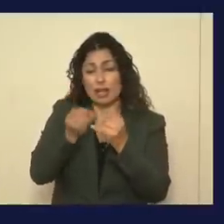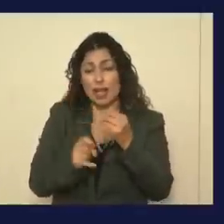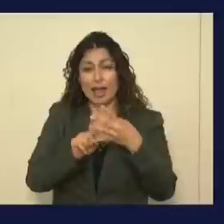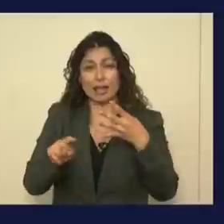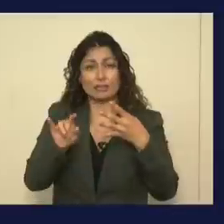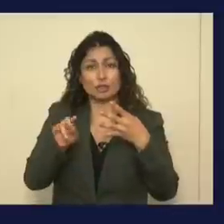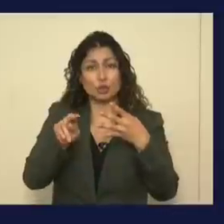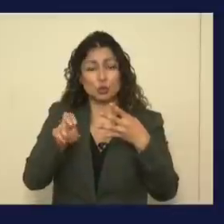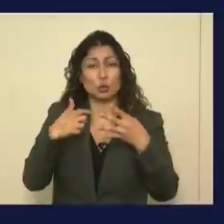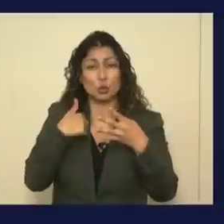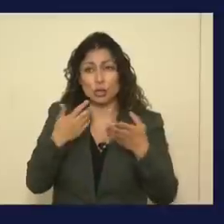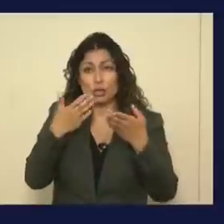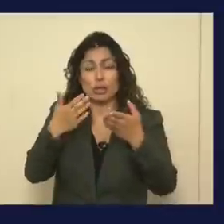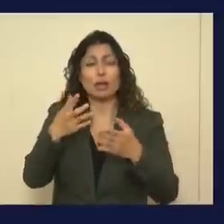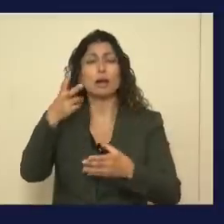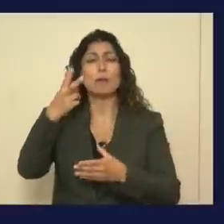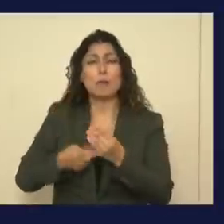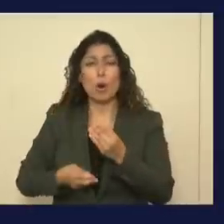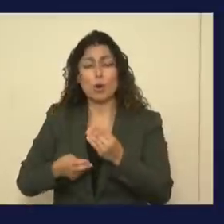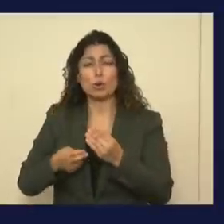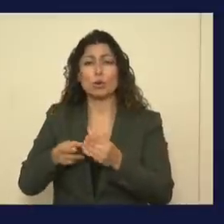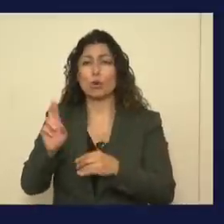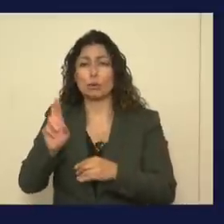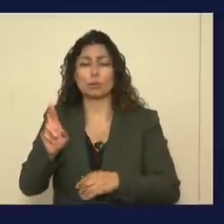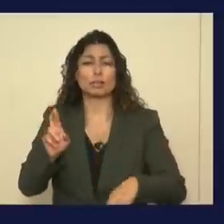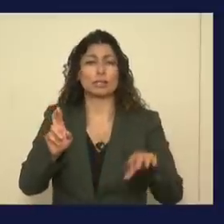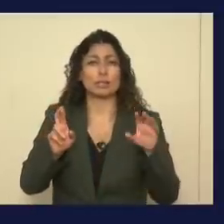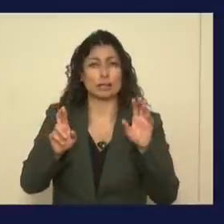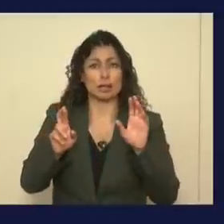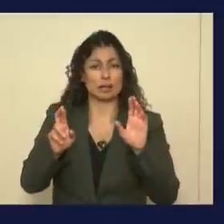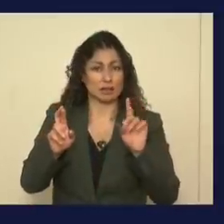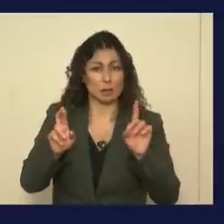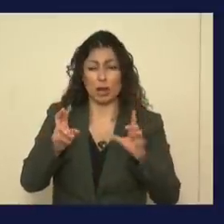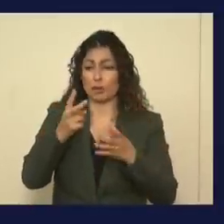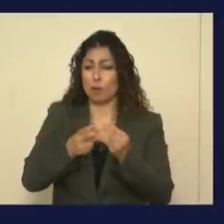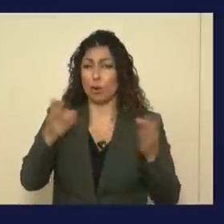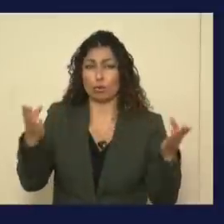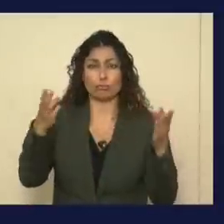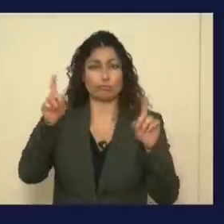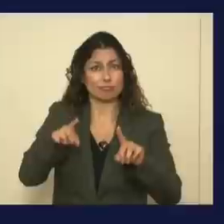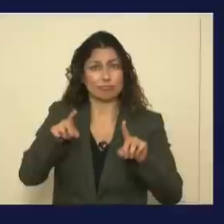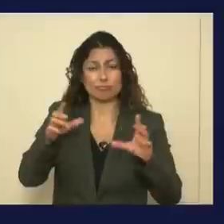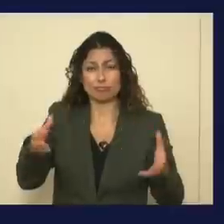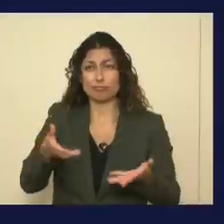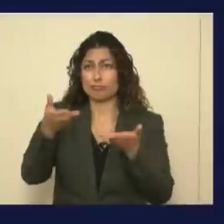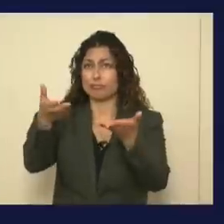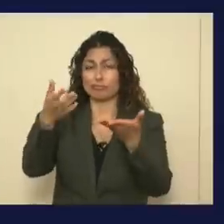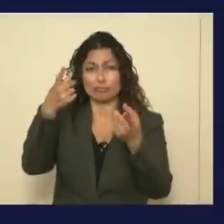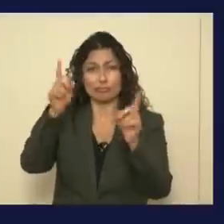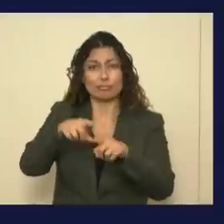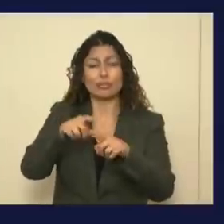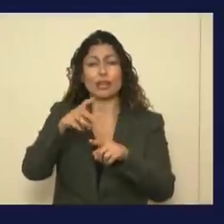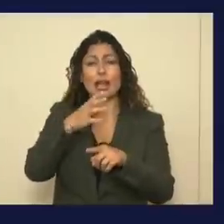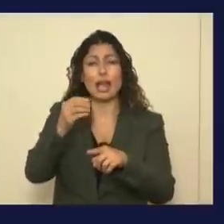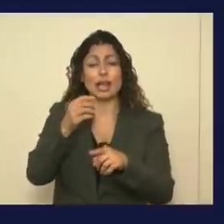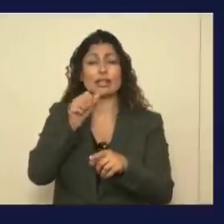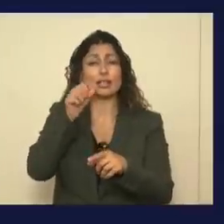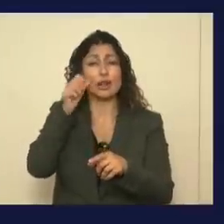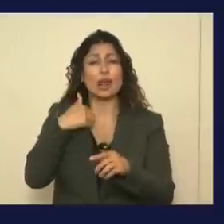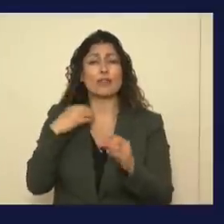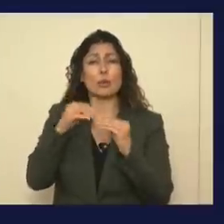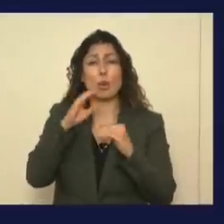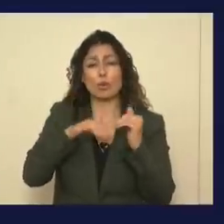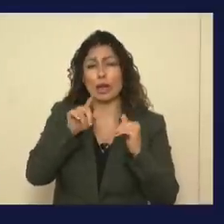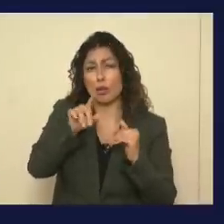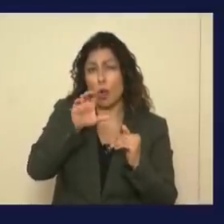and it is already showing great success. Yesterday we had more than 100 applications. We're